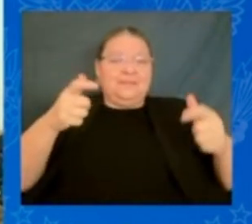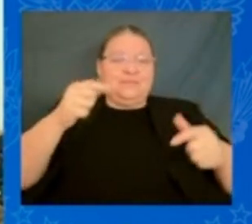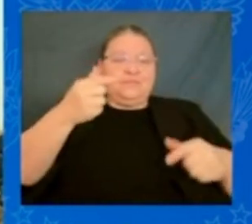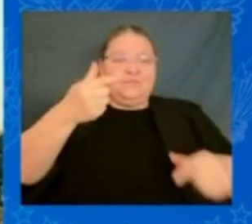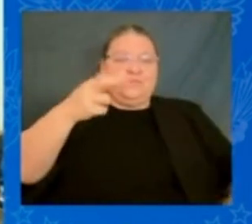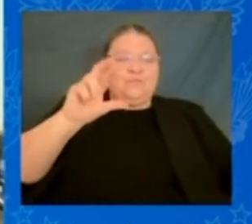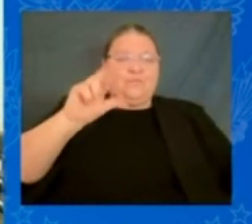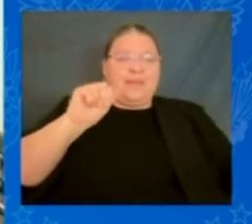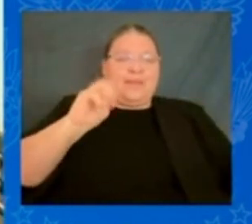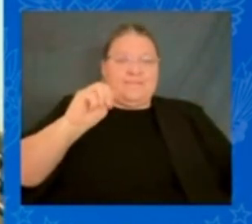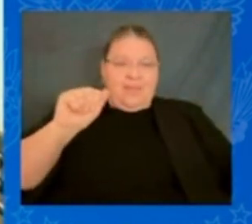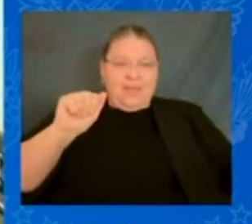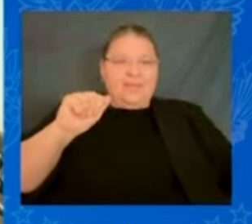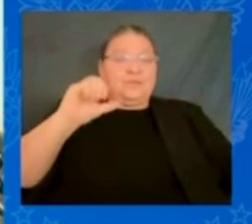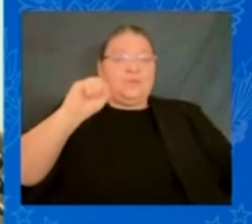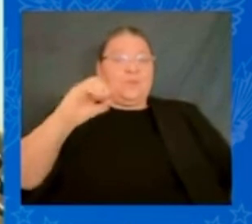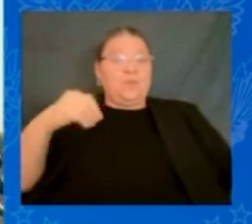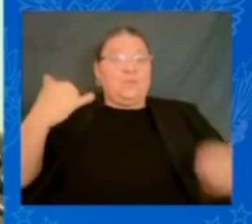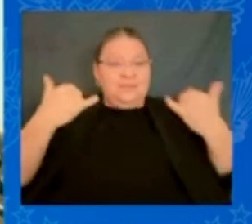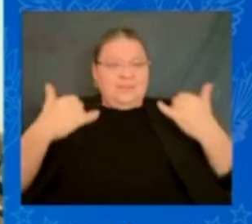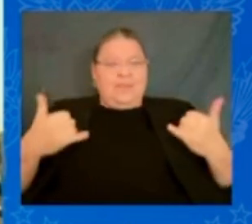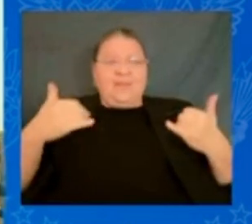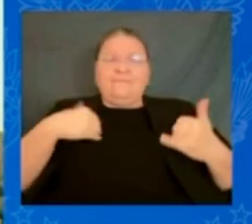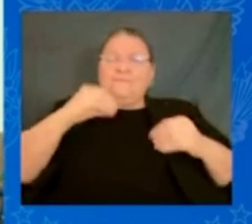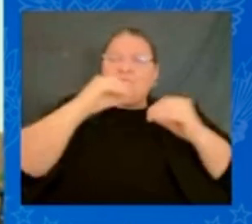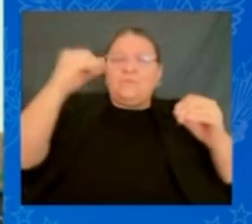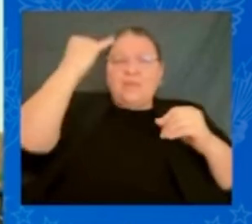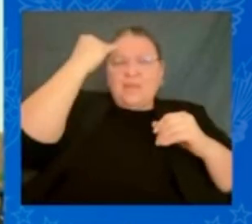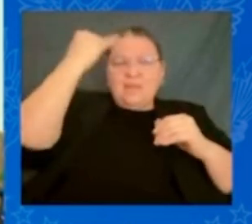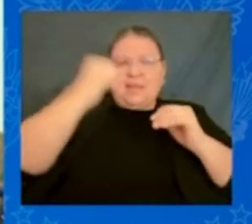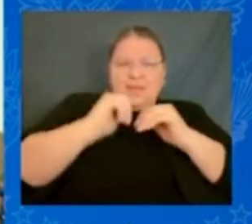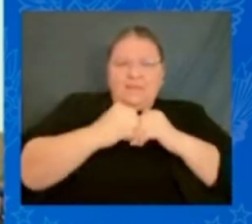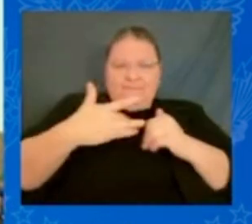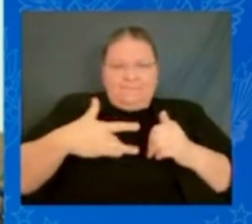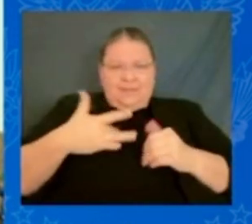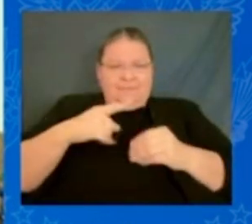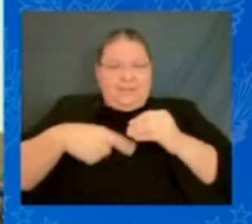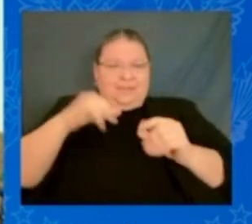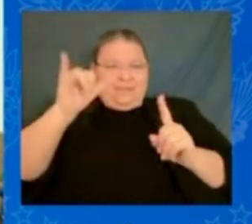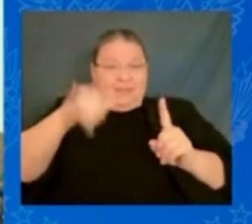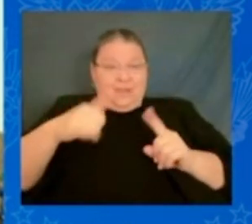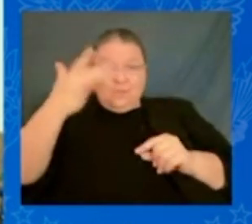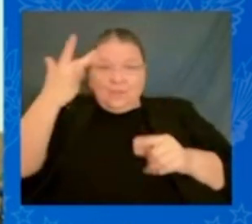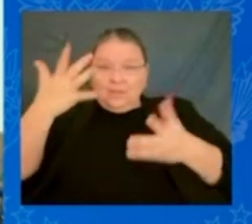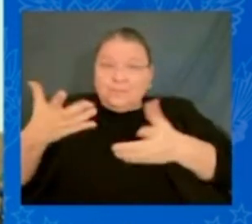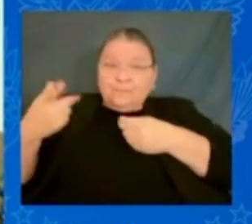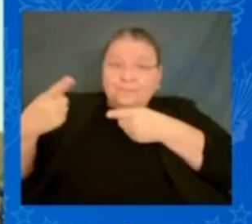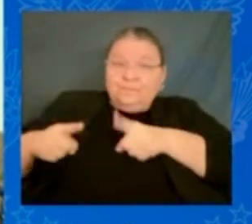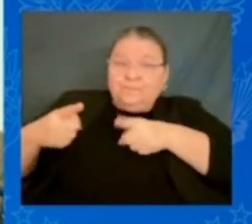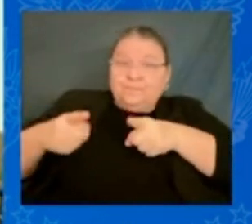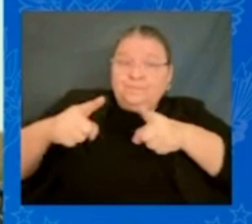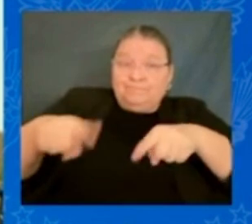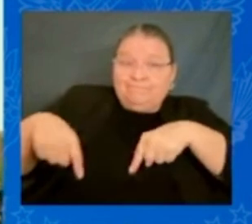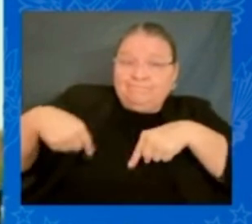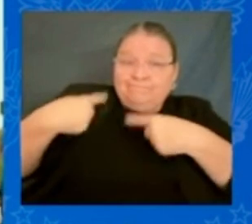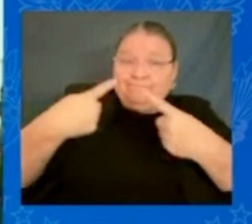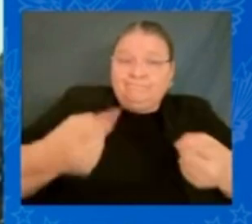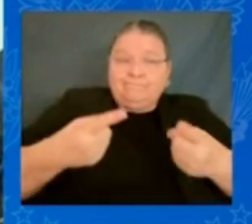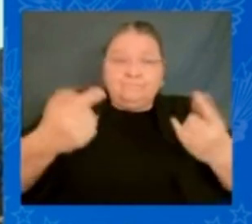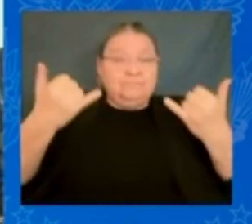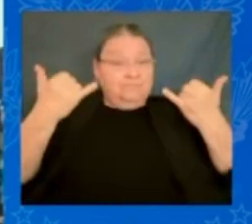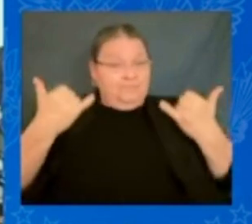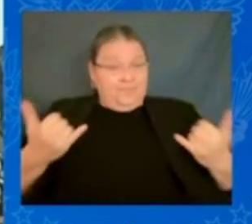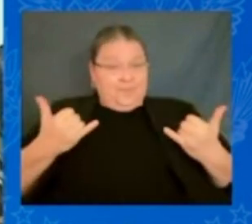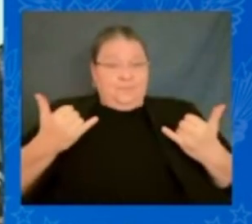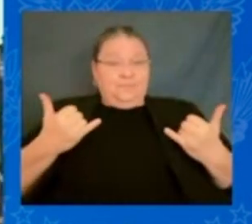no idea how good I felt about that one. Because what's happened — what happened is, now Medicare can